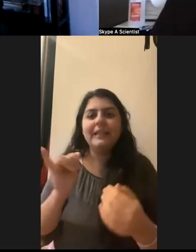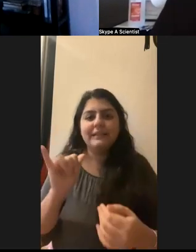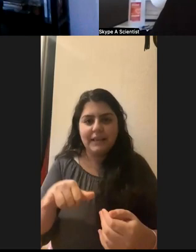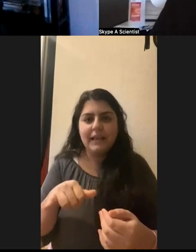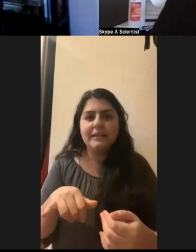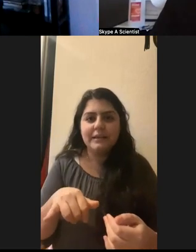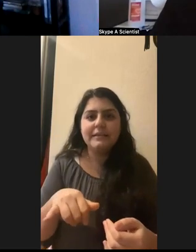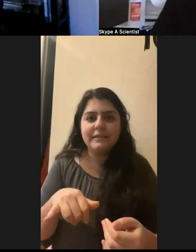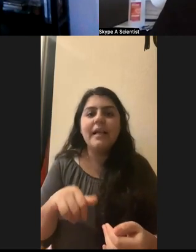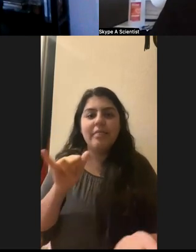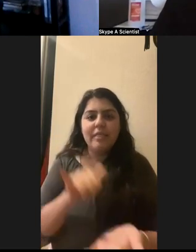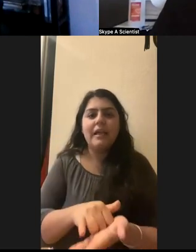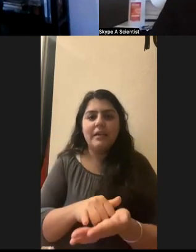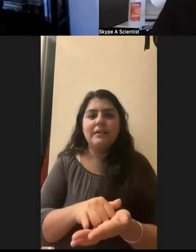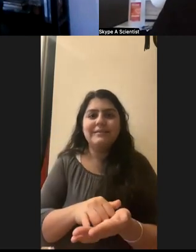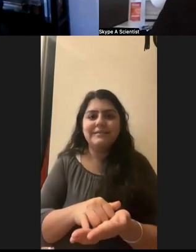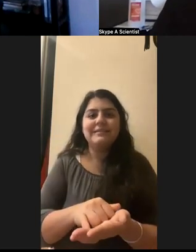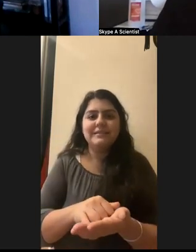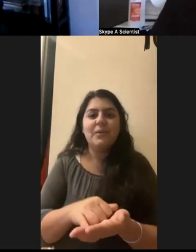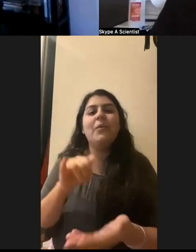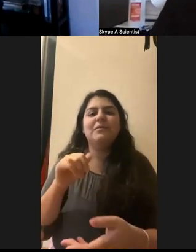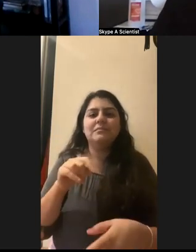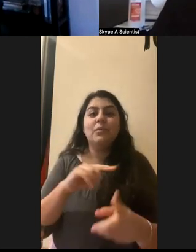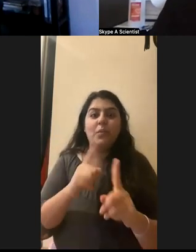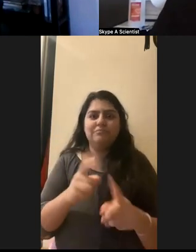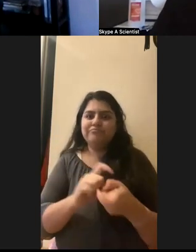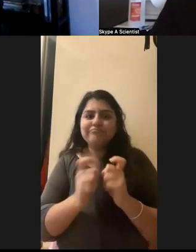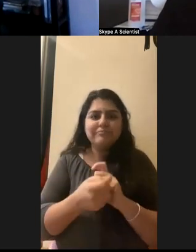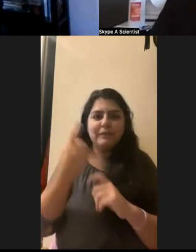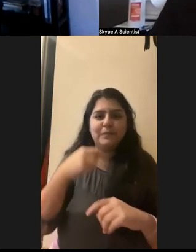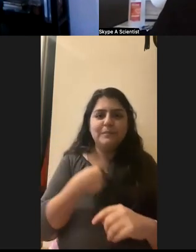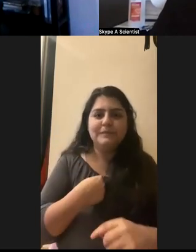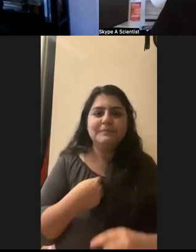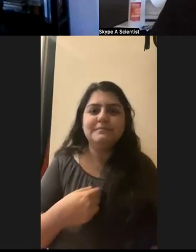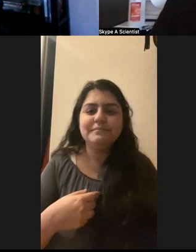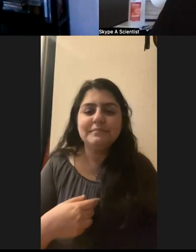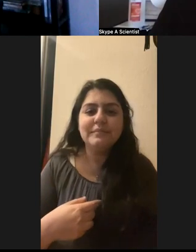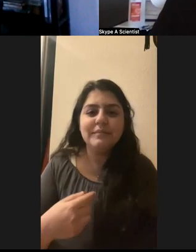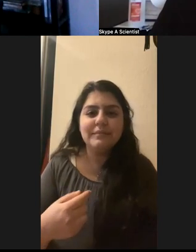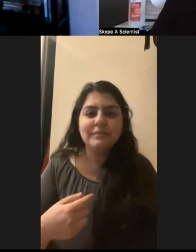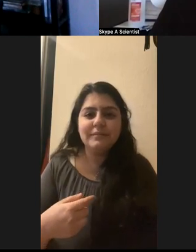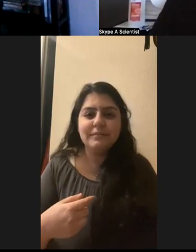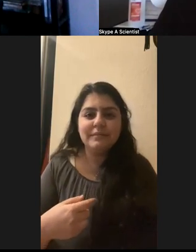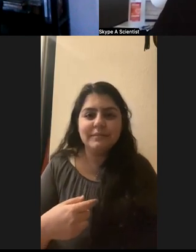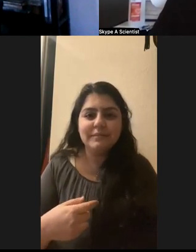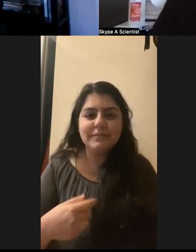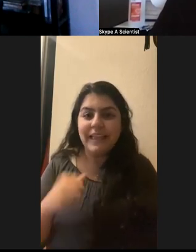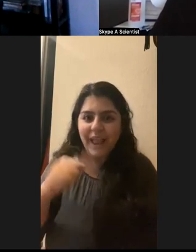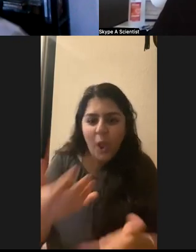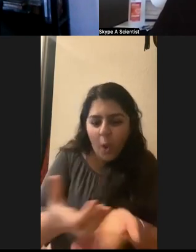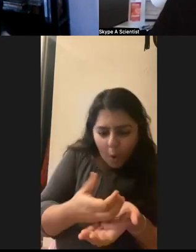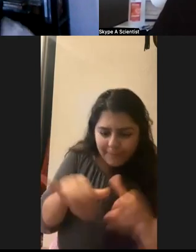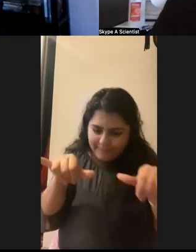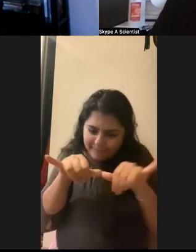really was the turning point. I, my first job was working with bats and I finally got to hold one in my hands and measure it